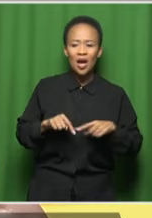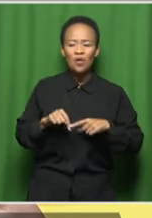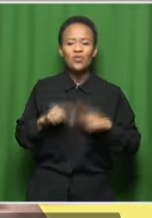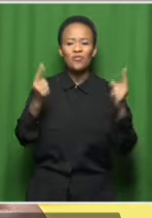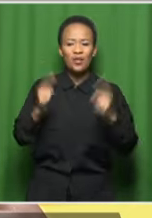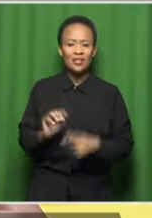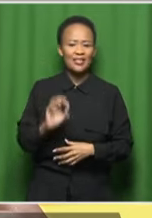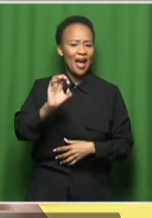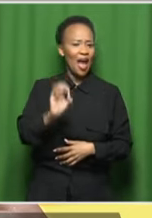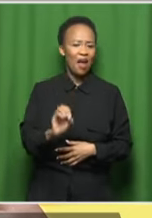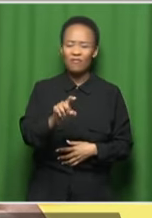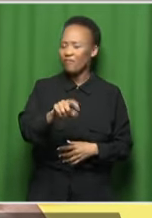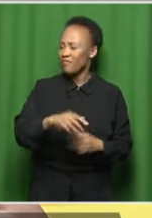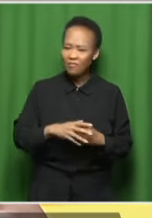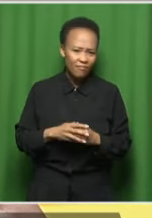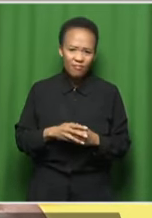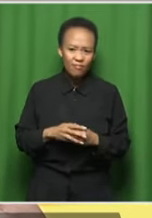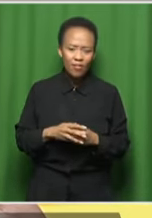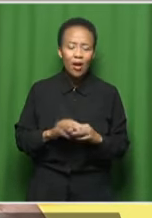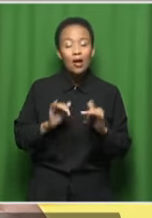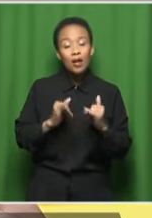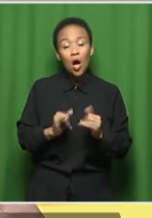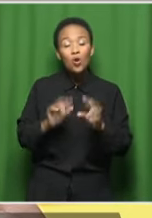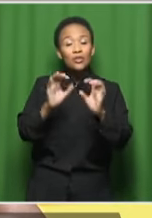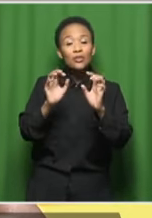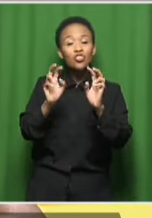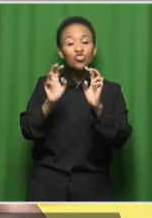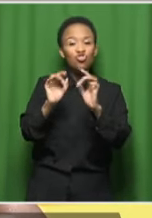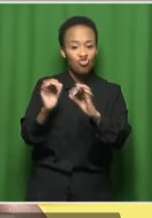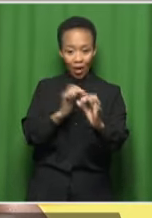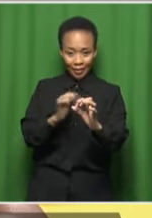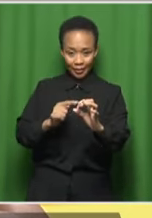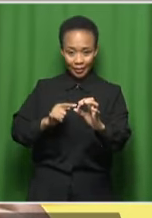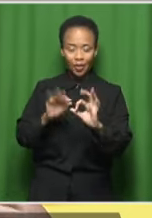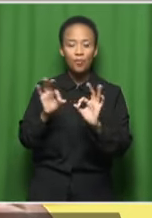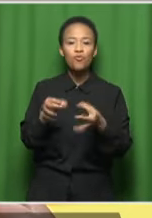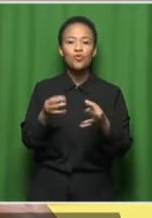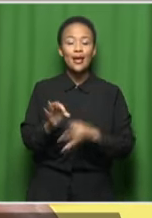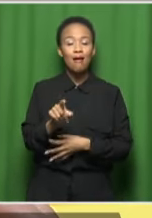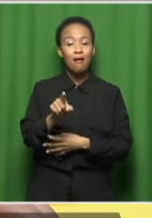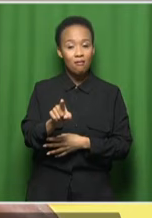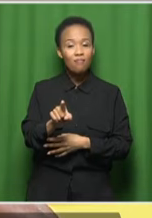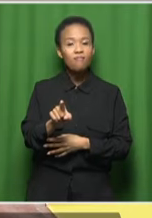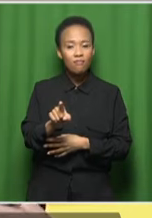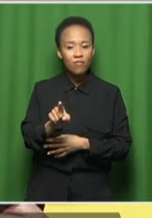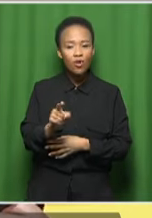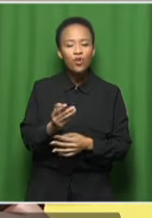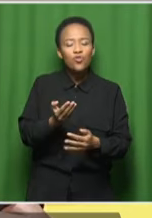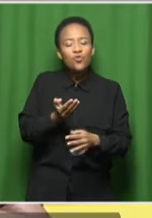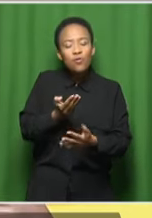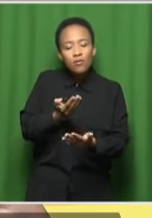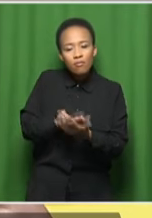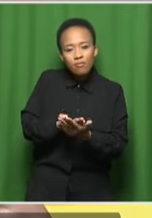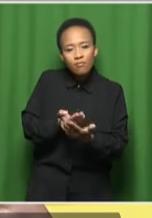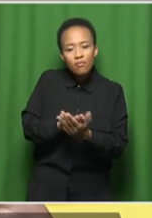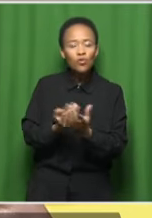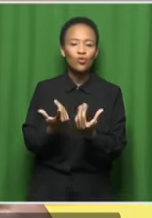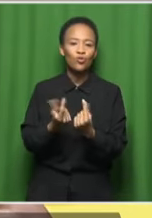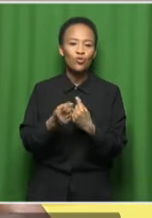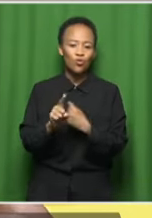fashion. It's timeless. I think, especially when it comes to jazz music. So being able to listen to